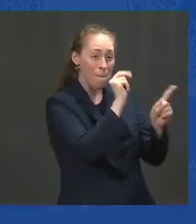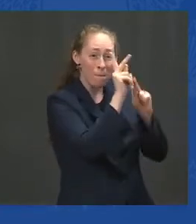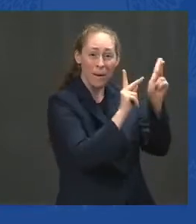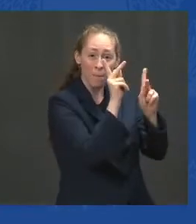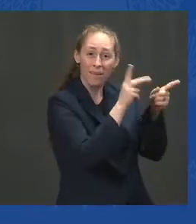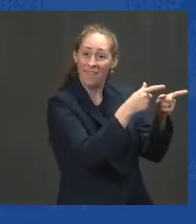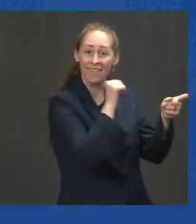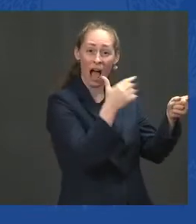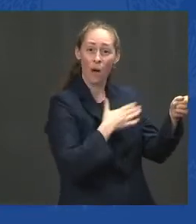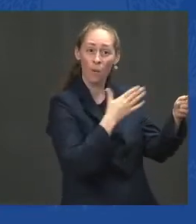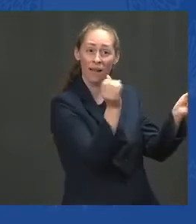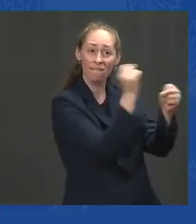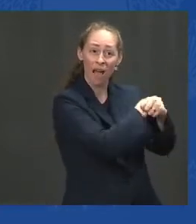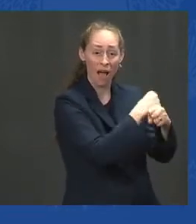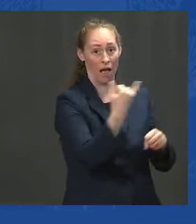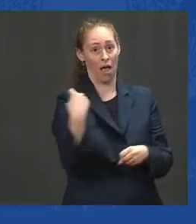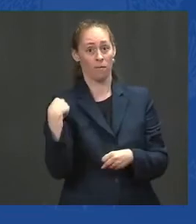forces.